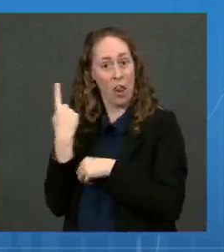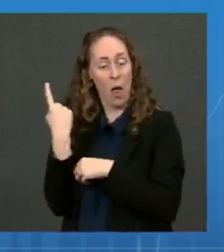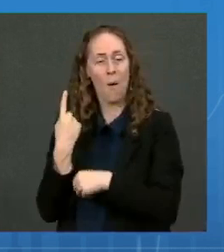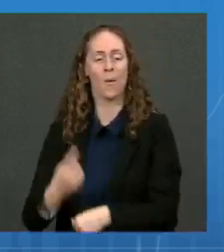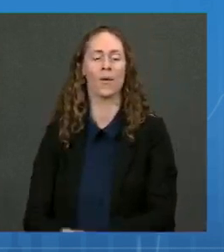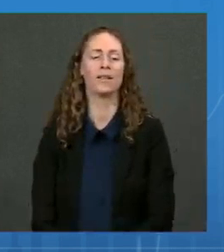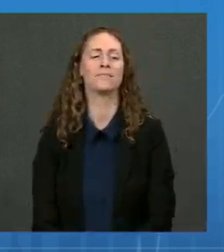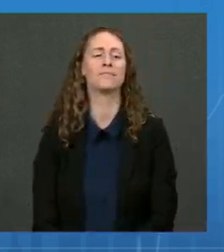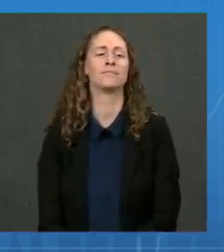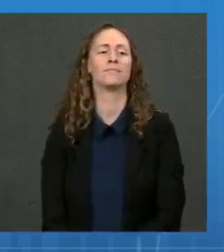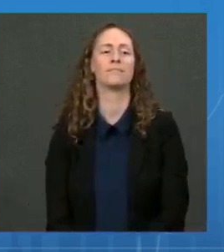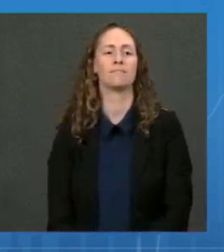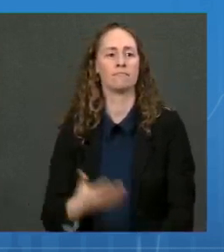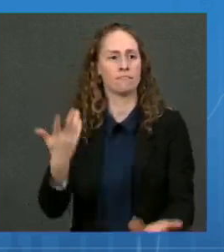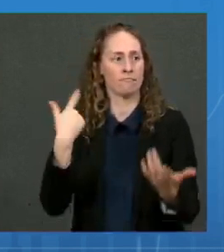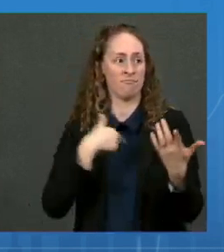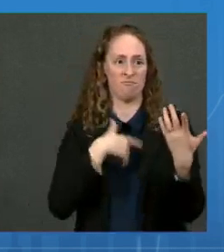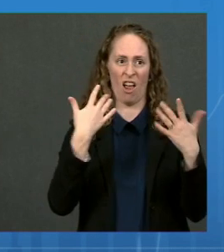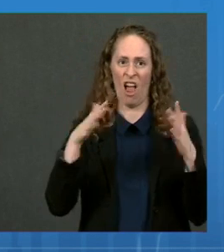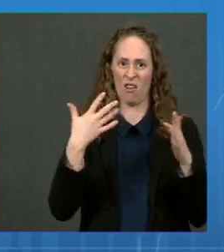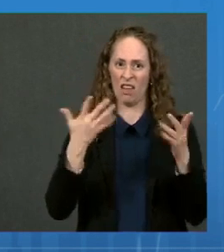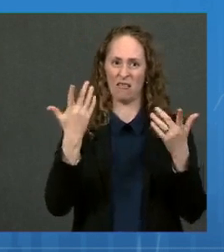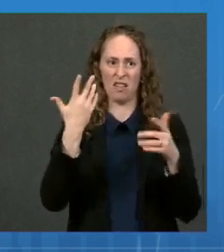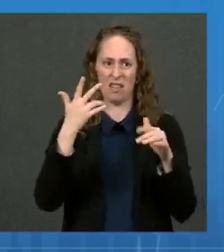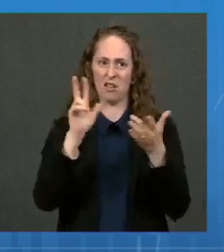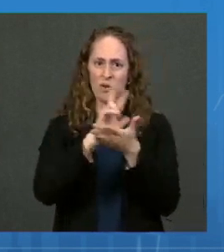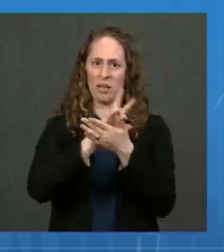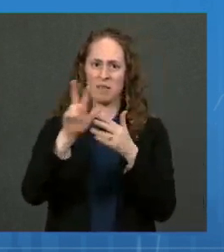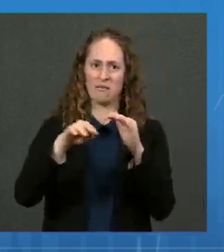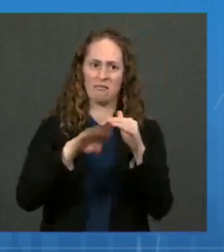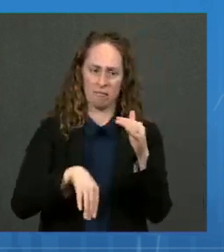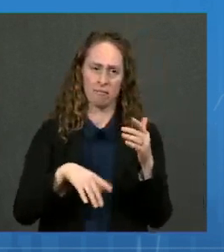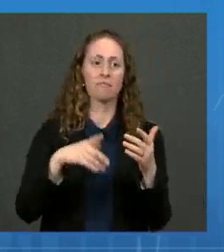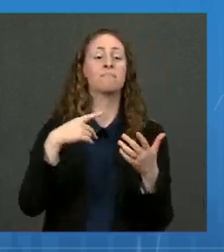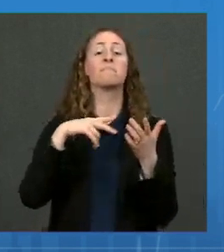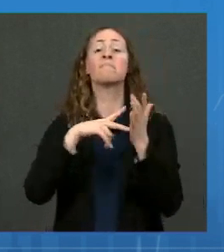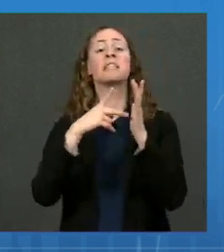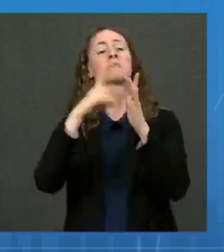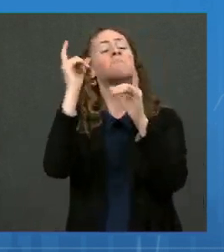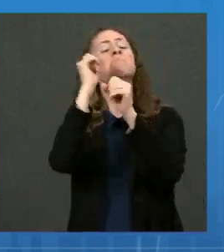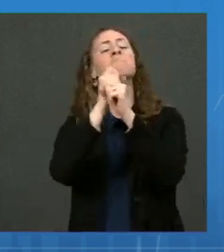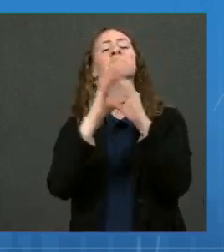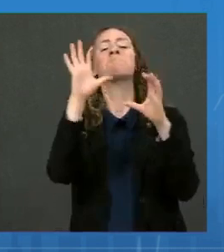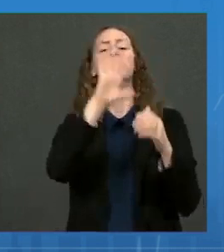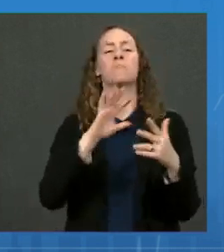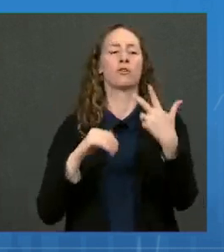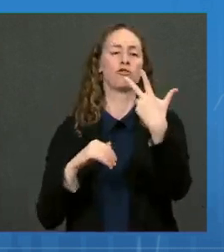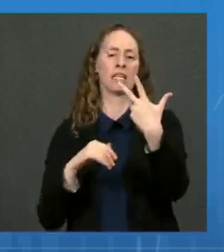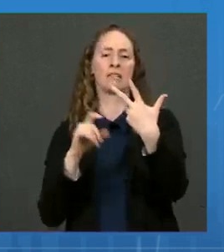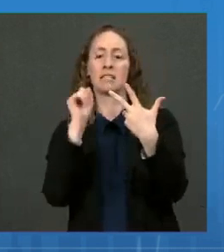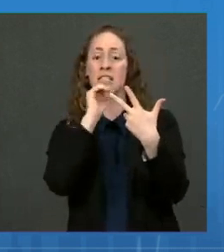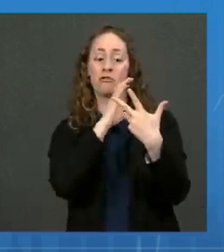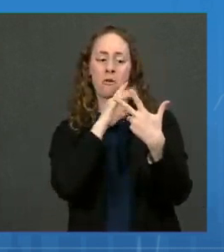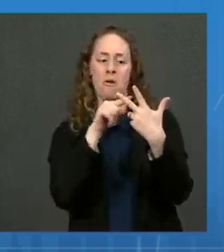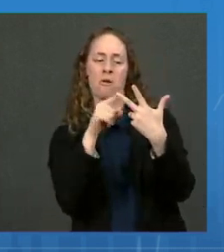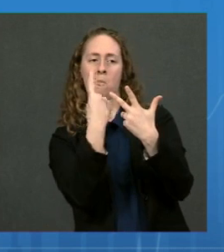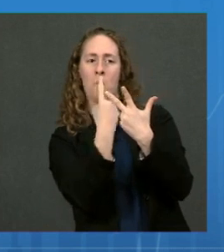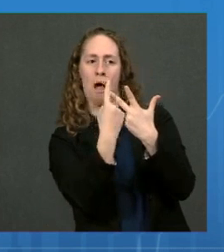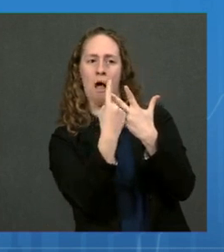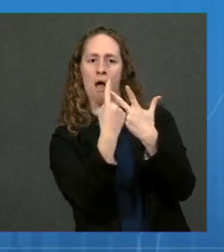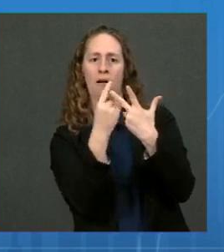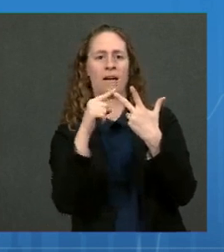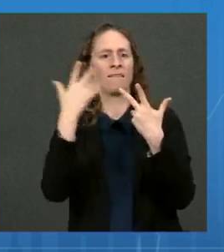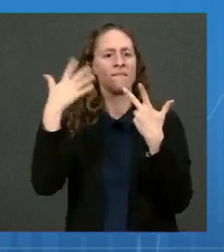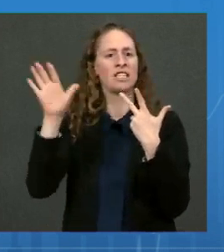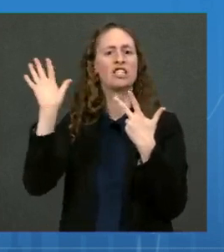than three weeks, more than one in three eligible seniors have already gotten their third shot. So our program is